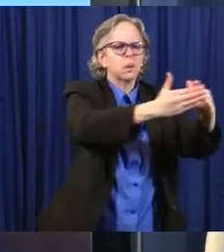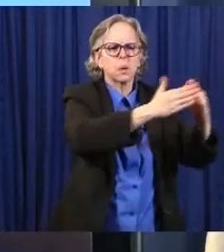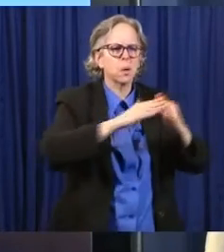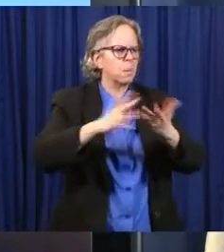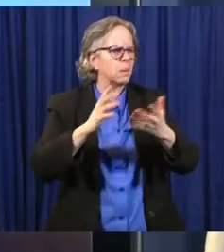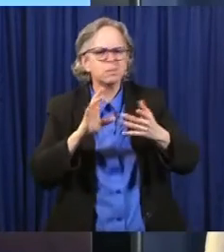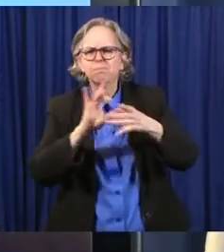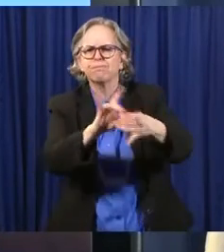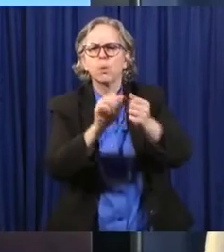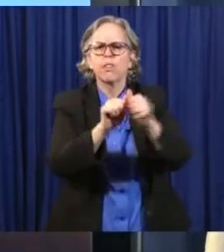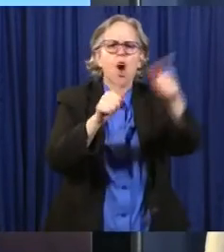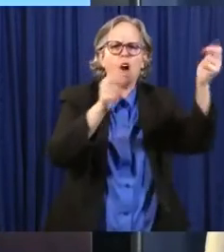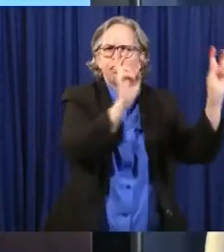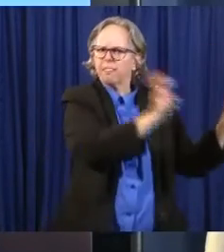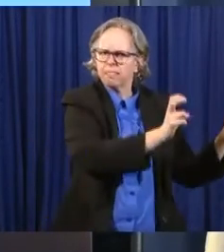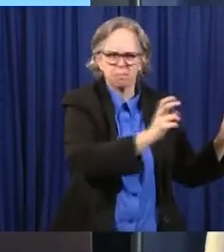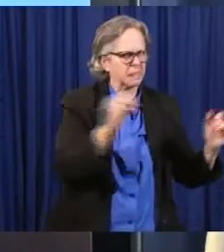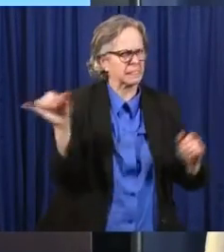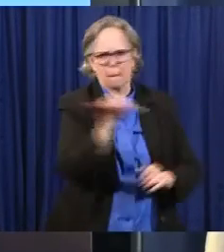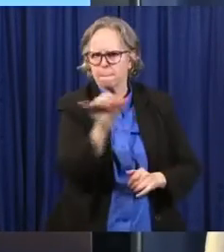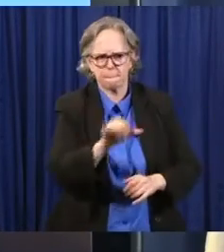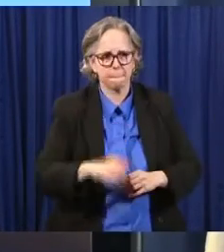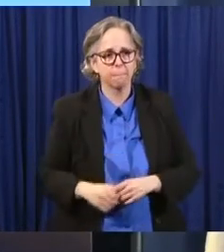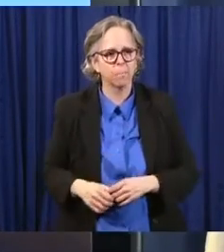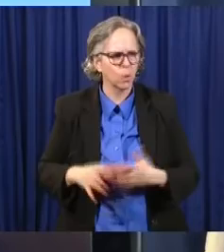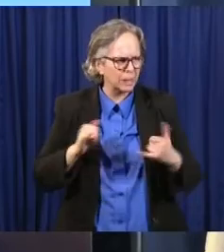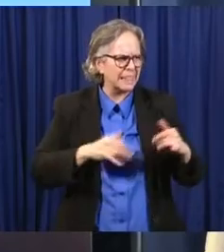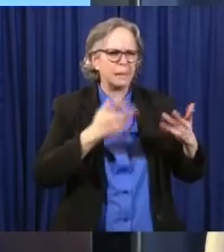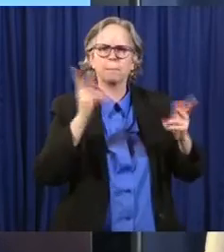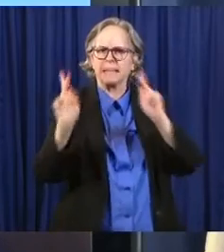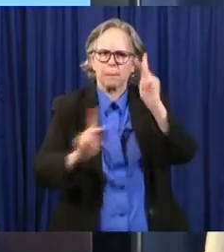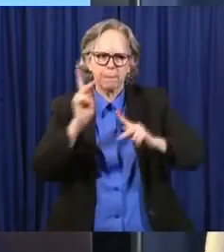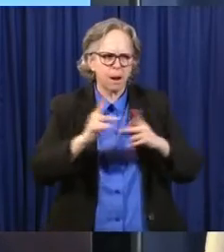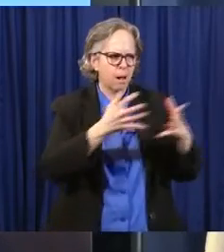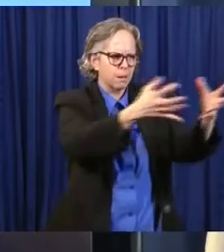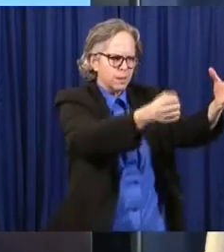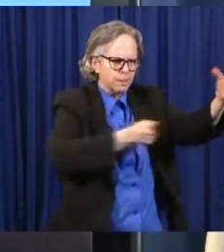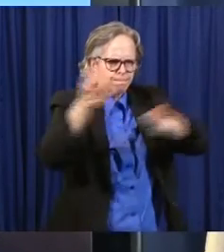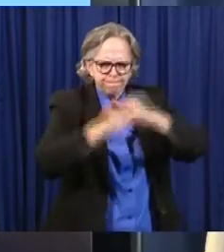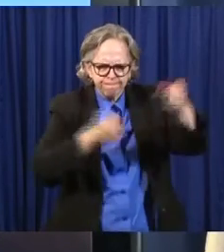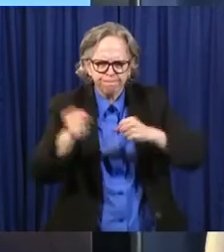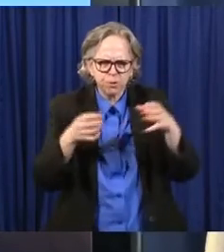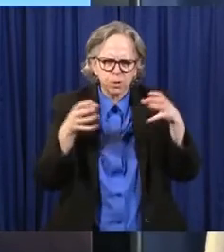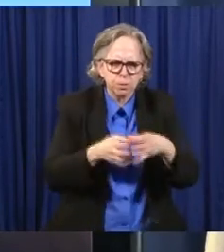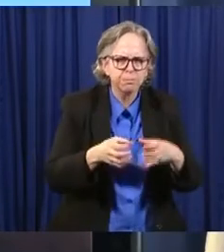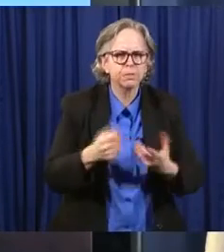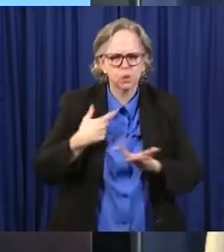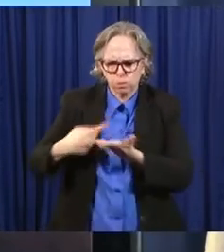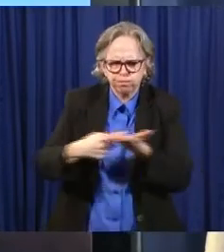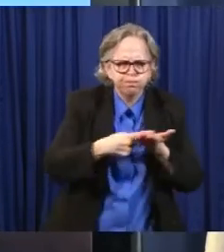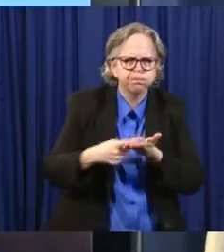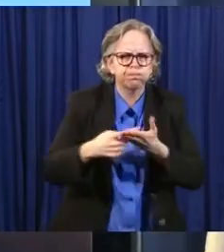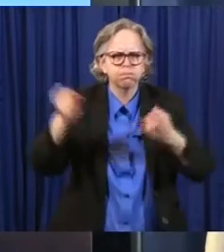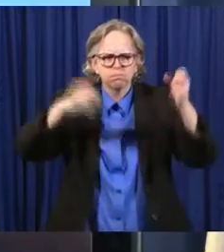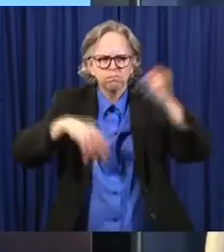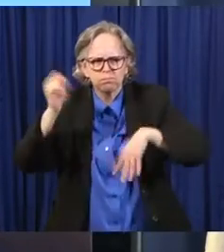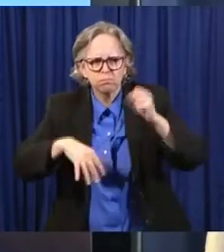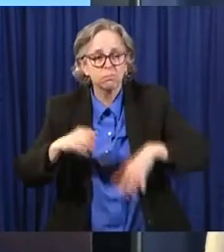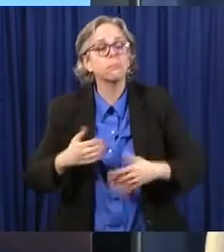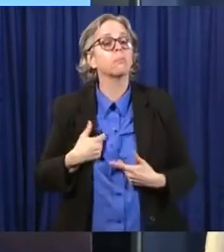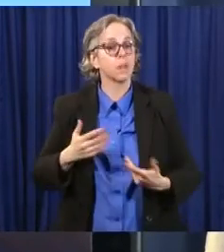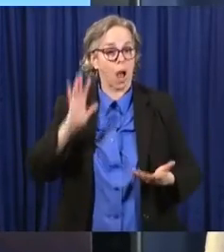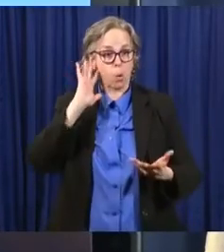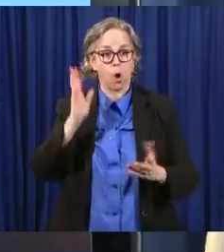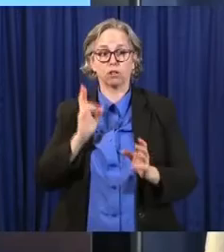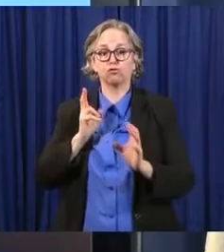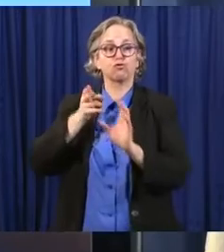and influencers at the table. So I will join my colleague, Director Alicia Nelson of Recovery Ohio, to co-chair the Minority